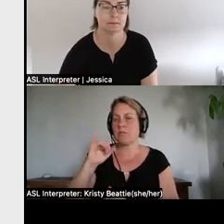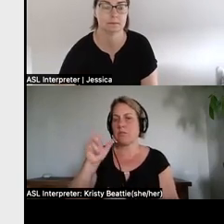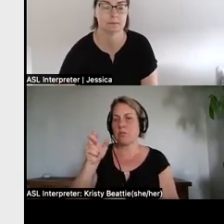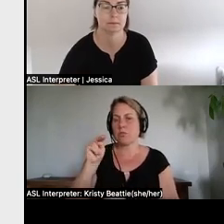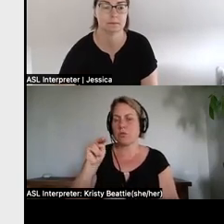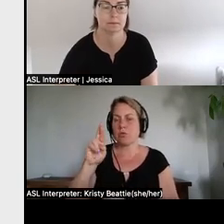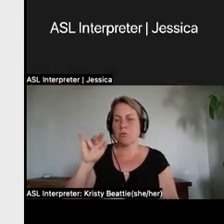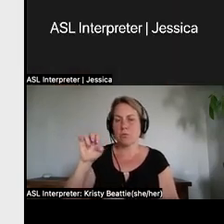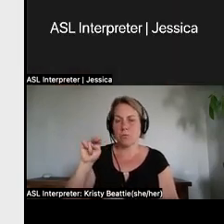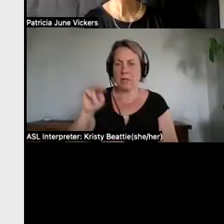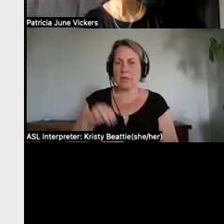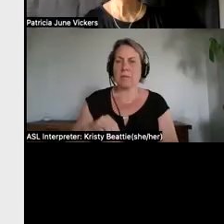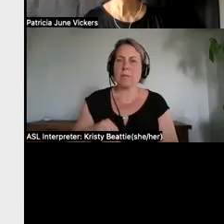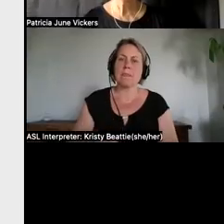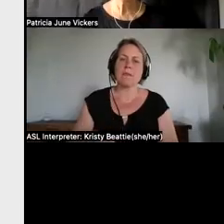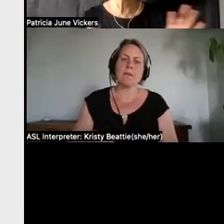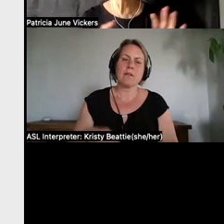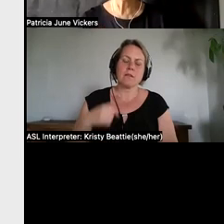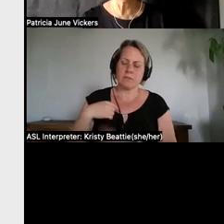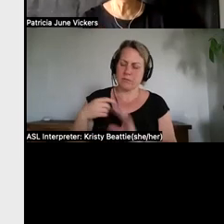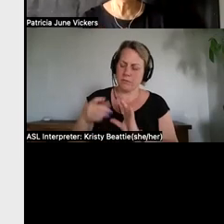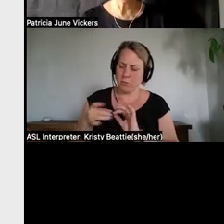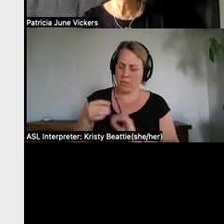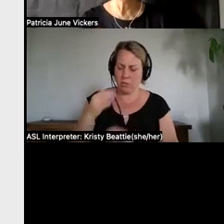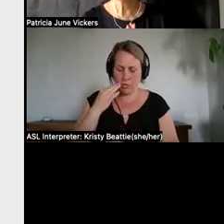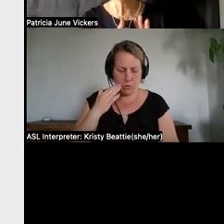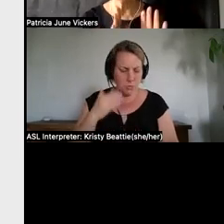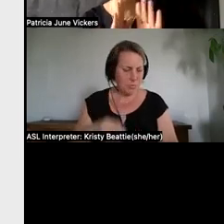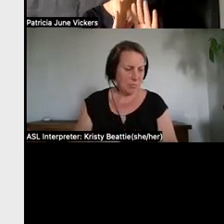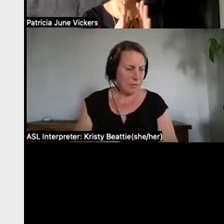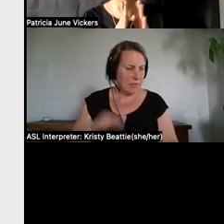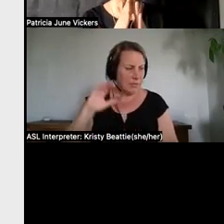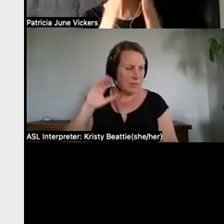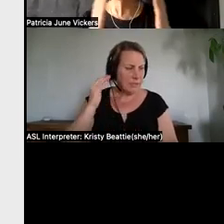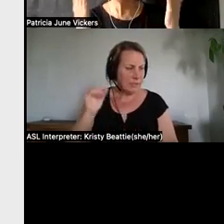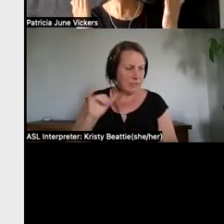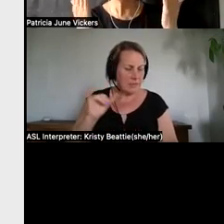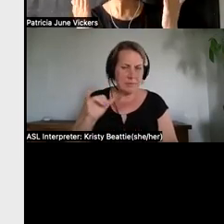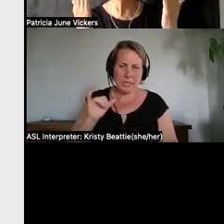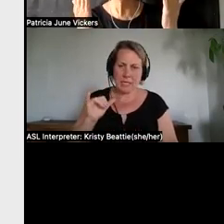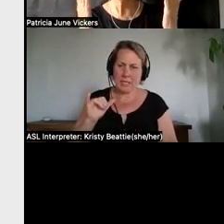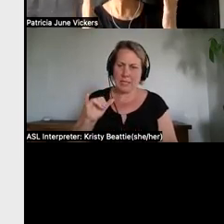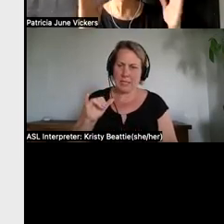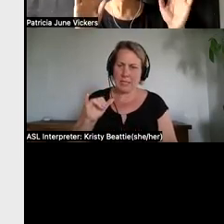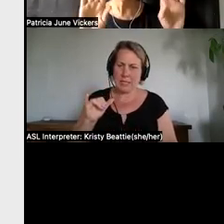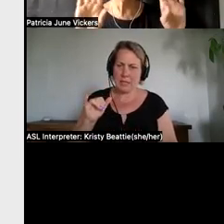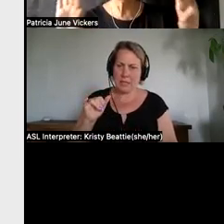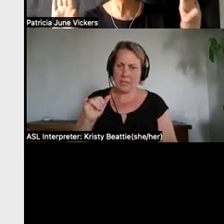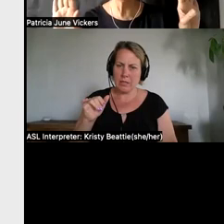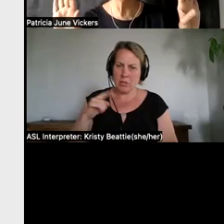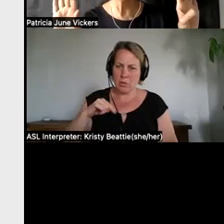and i said to her it seems like the aliyah is separated into